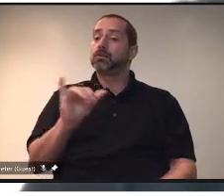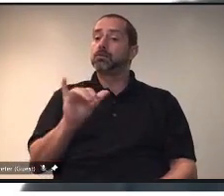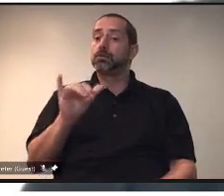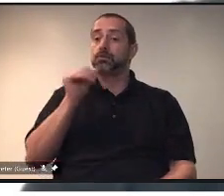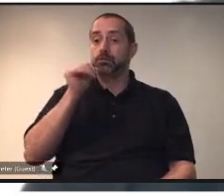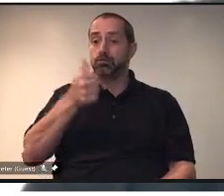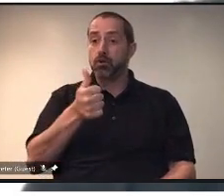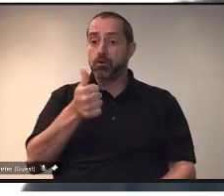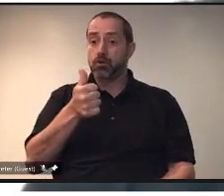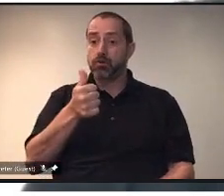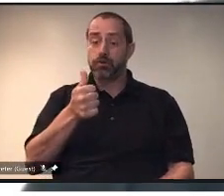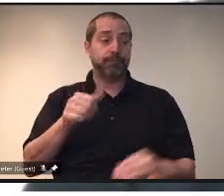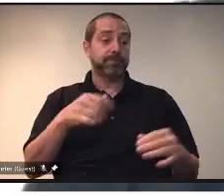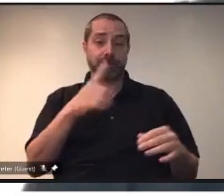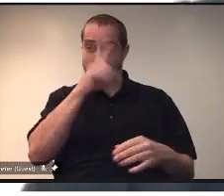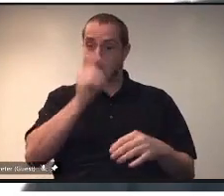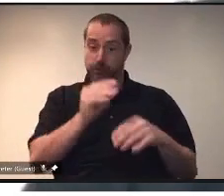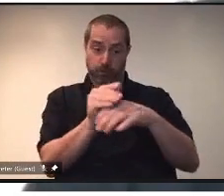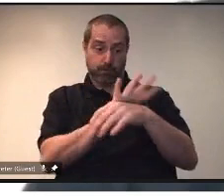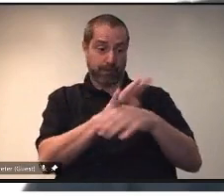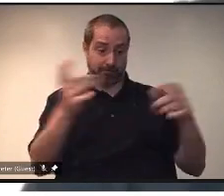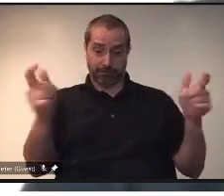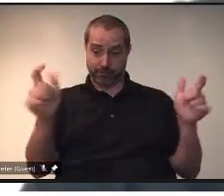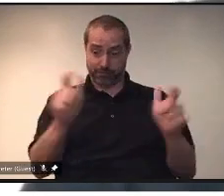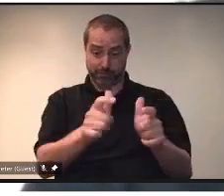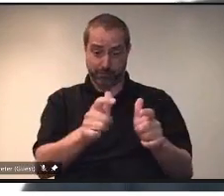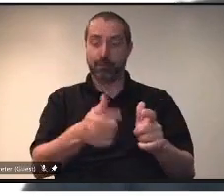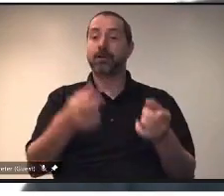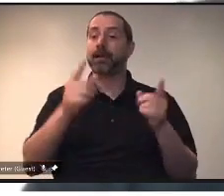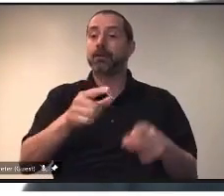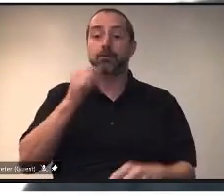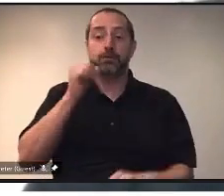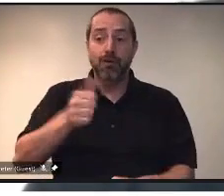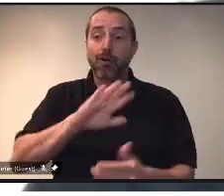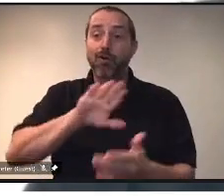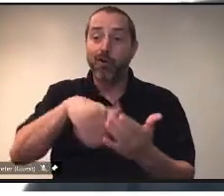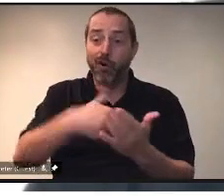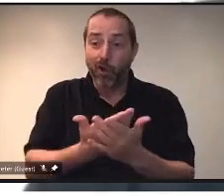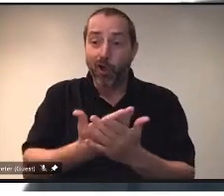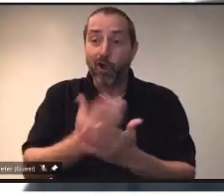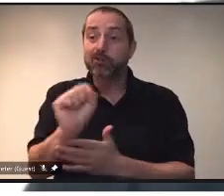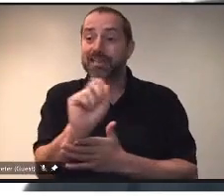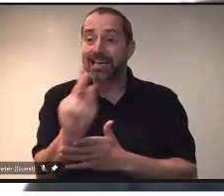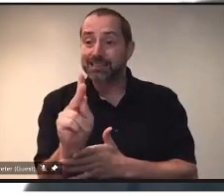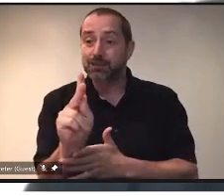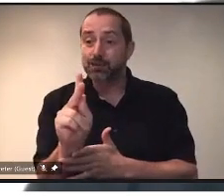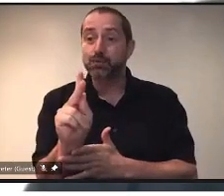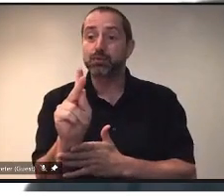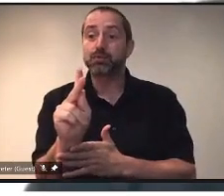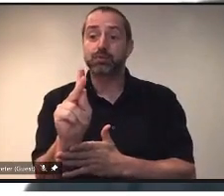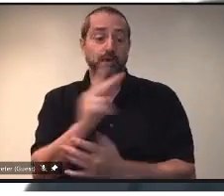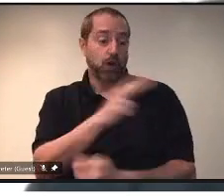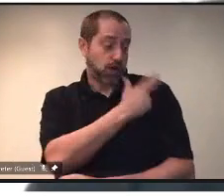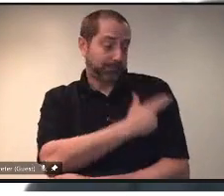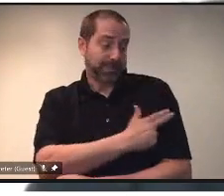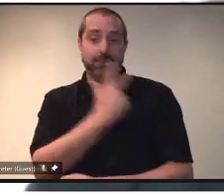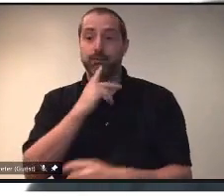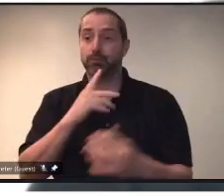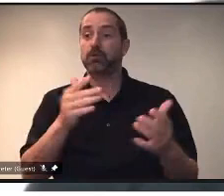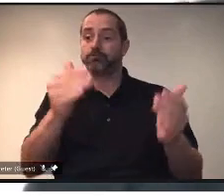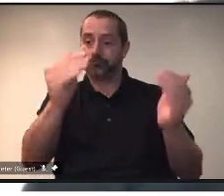in Saskatoon, all three Saskatoon hospitals will move from Level 2 to Level 1 family presence.